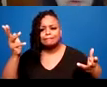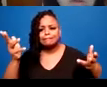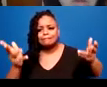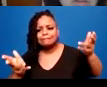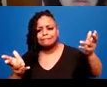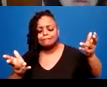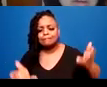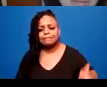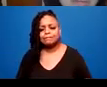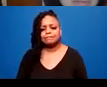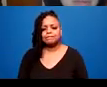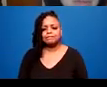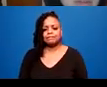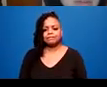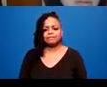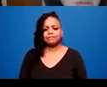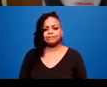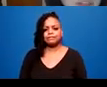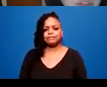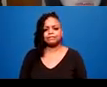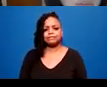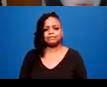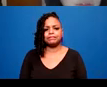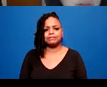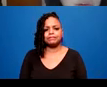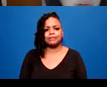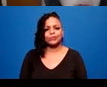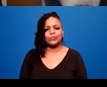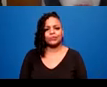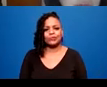What would be the best action forward?